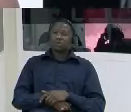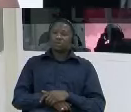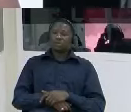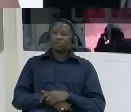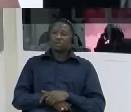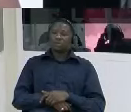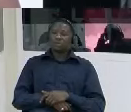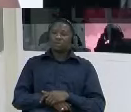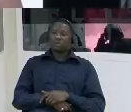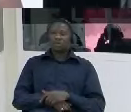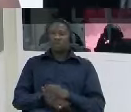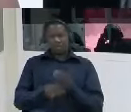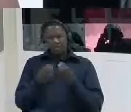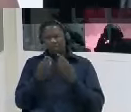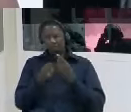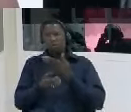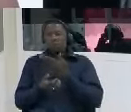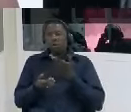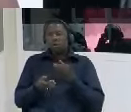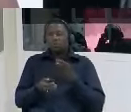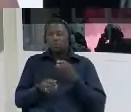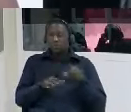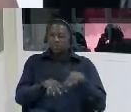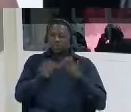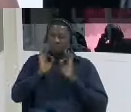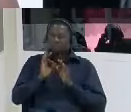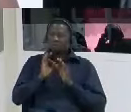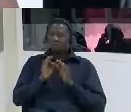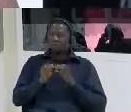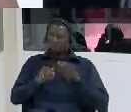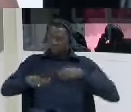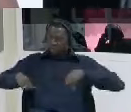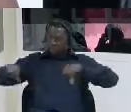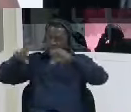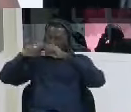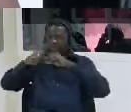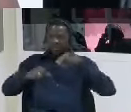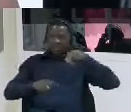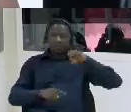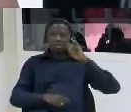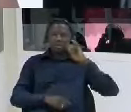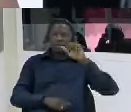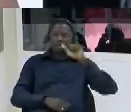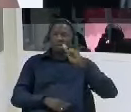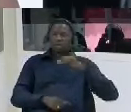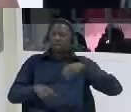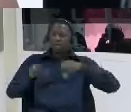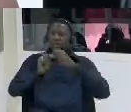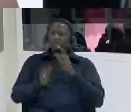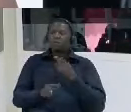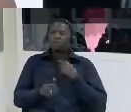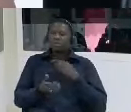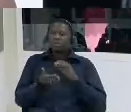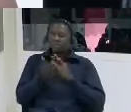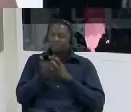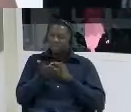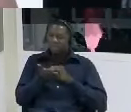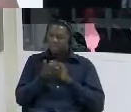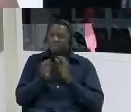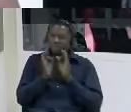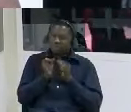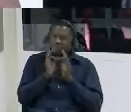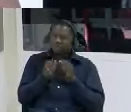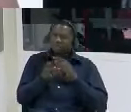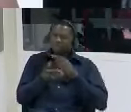us um where you were taken to um within the premises of the nia please describe the exact location